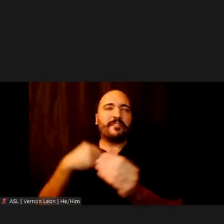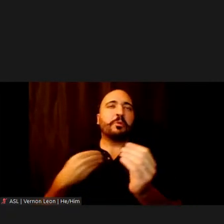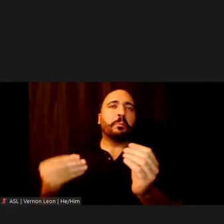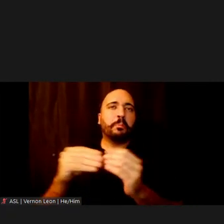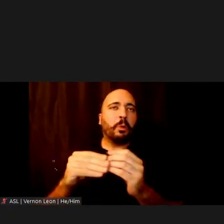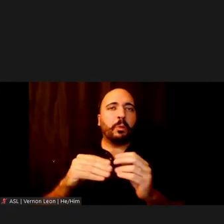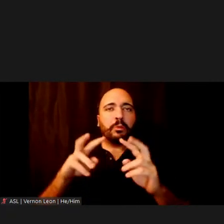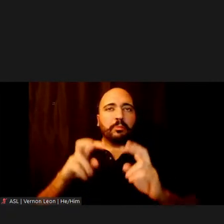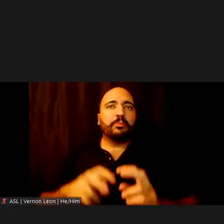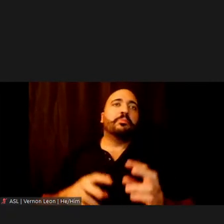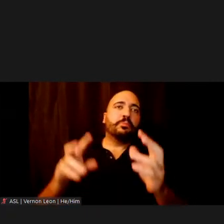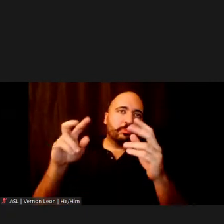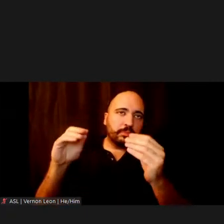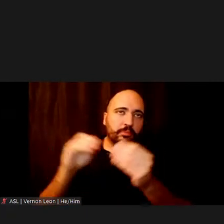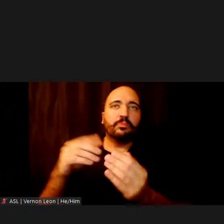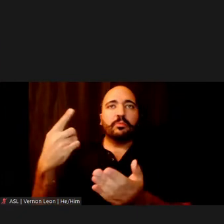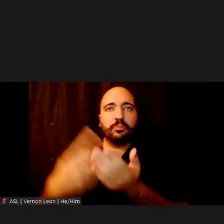to date.